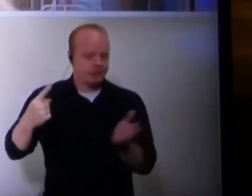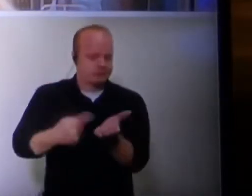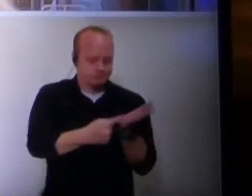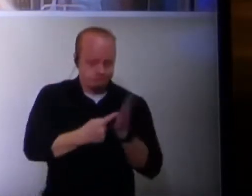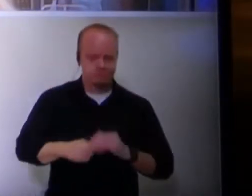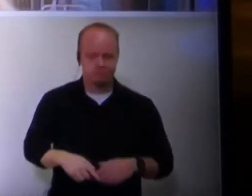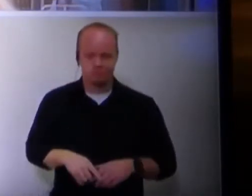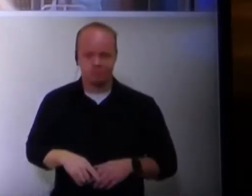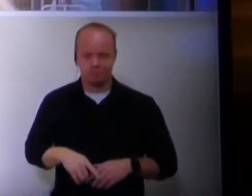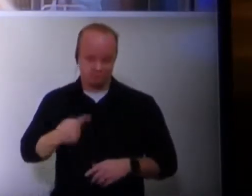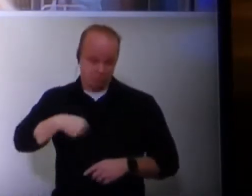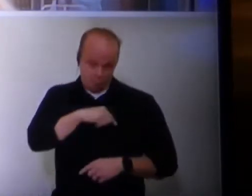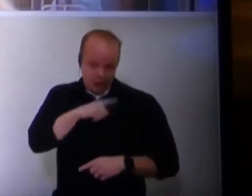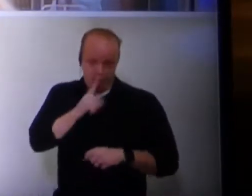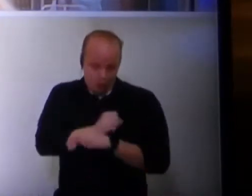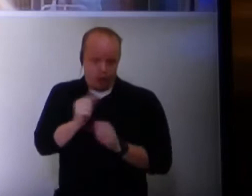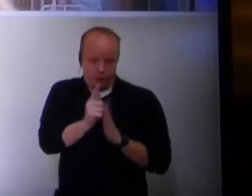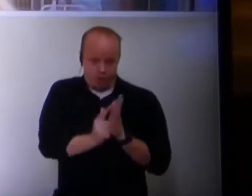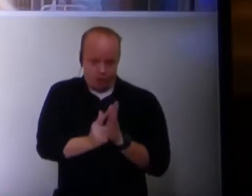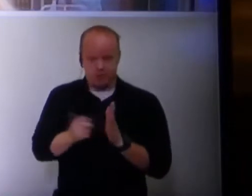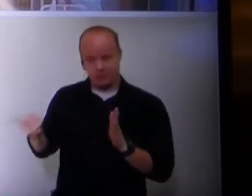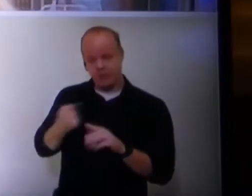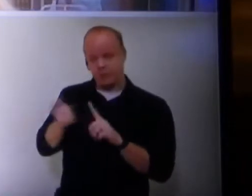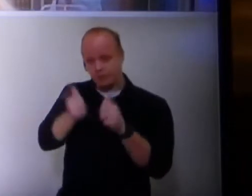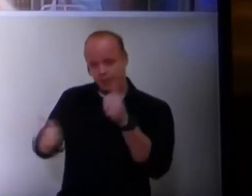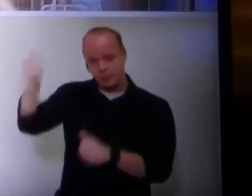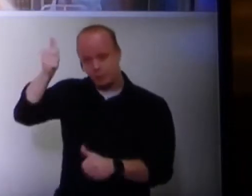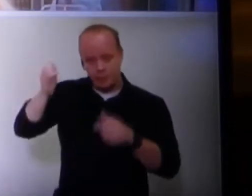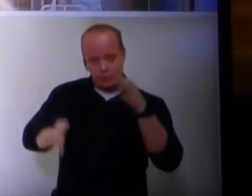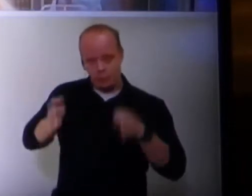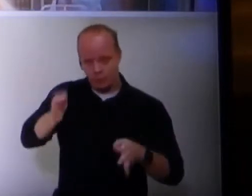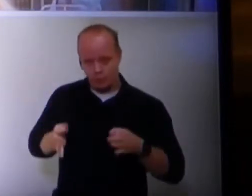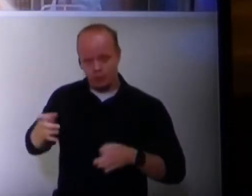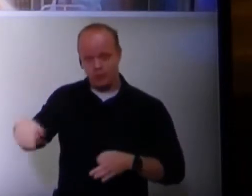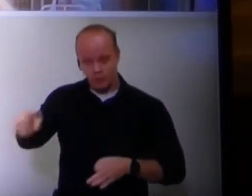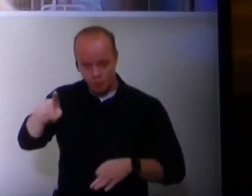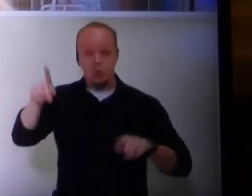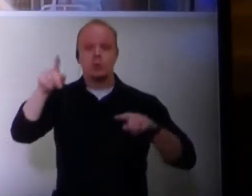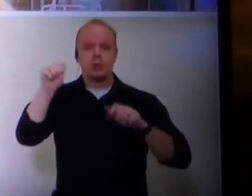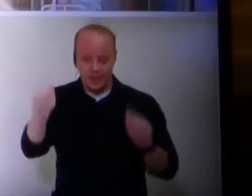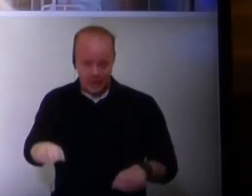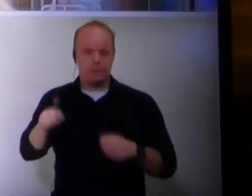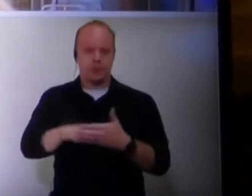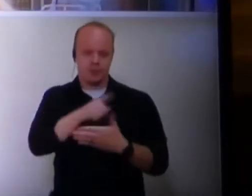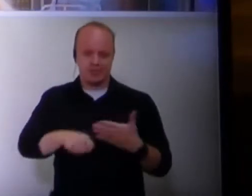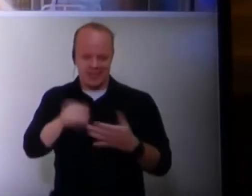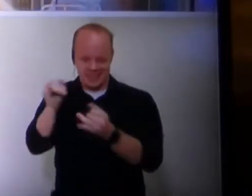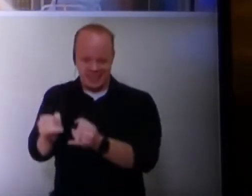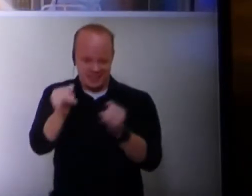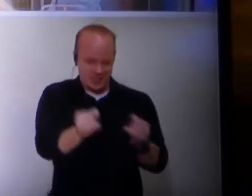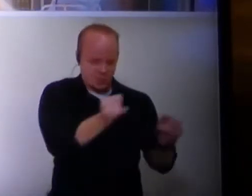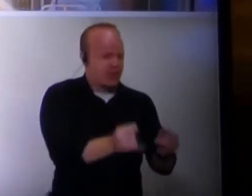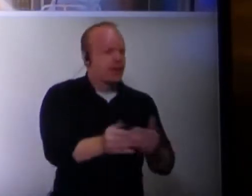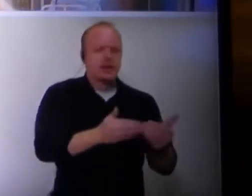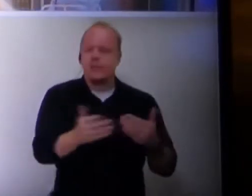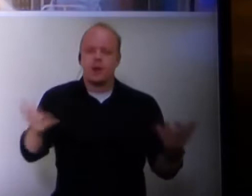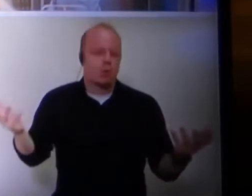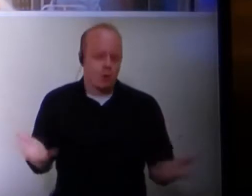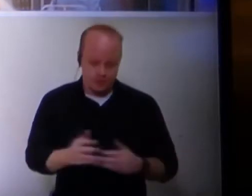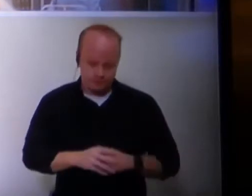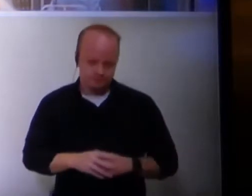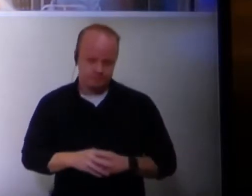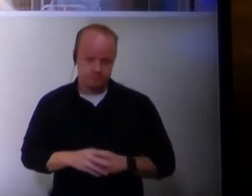For the law of the Supreme Court, you can be criticized individually, no matter what